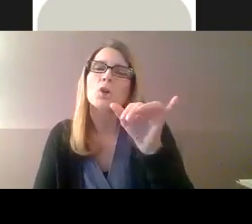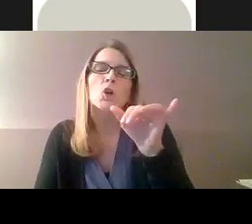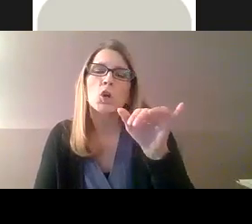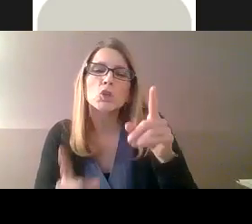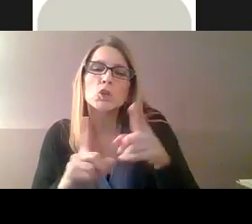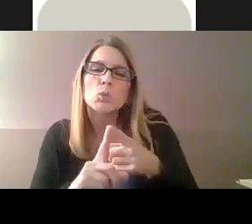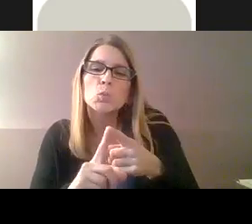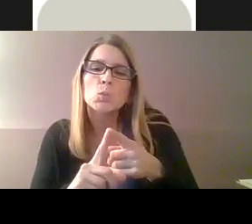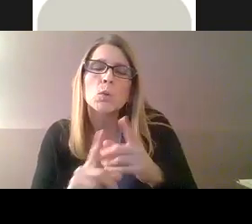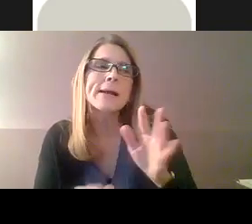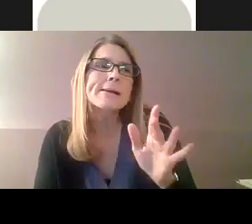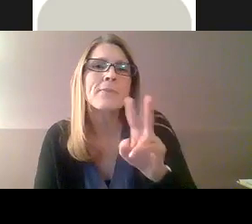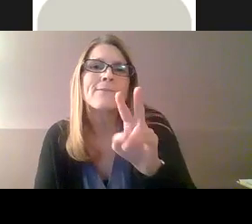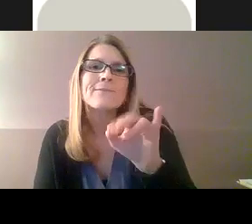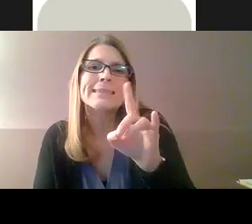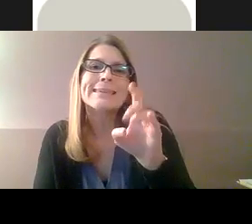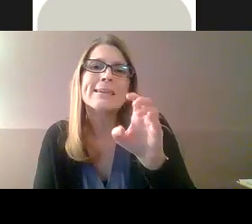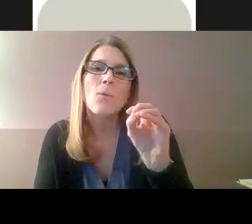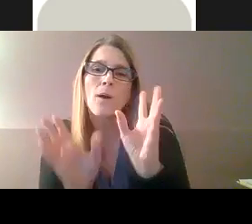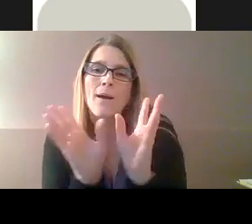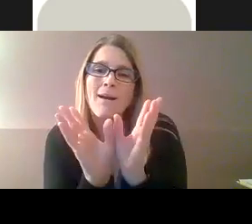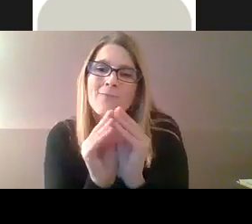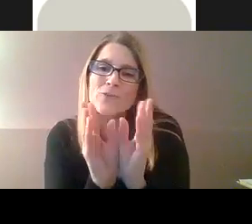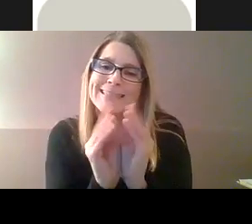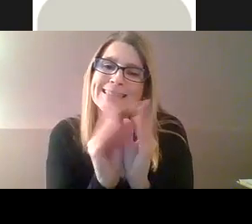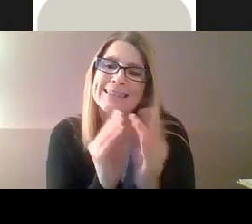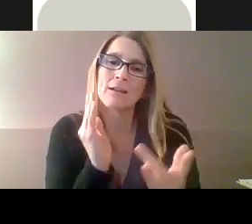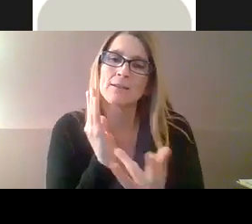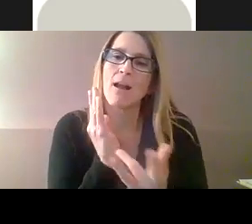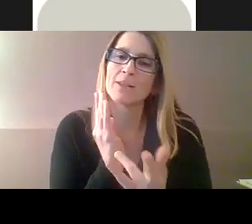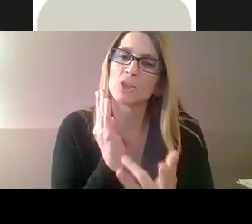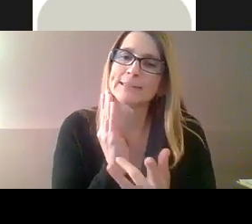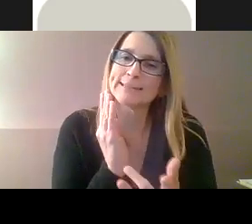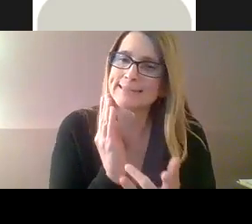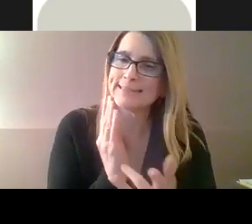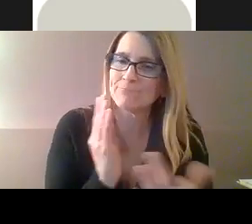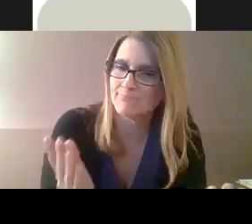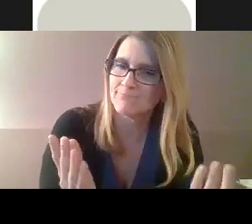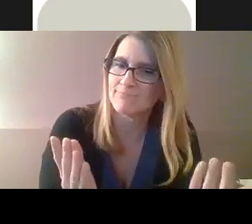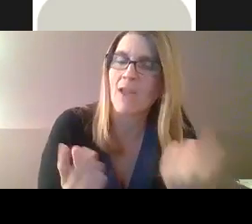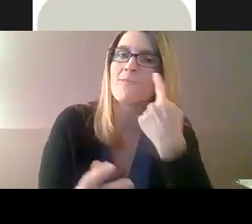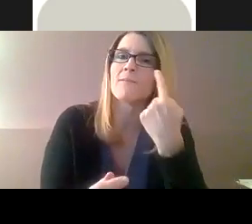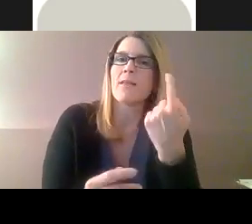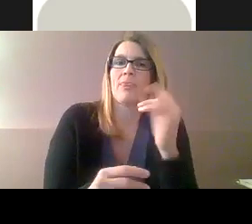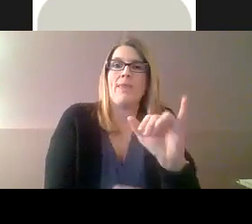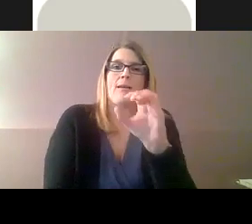And VRI is similar to a video conferencing technology,